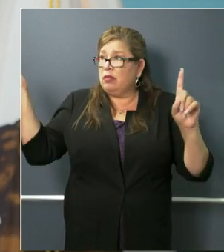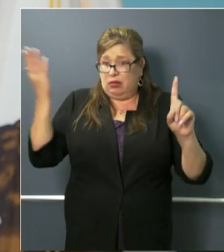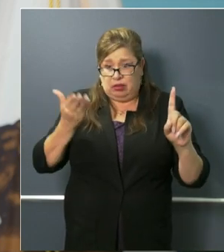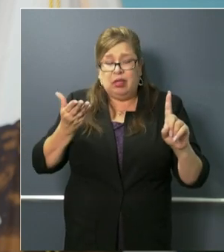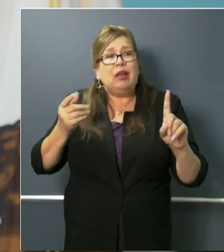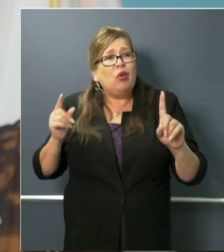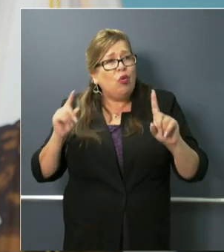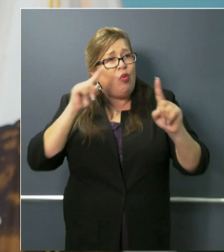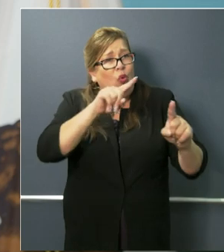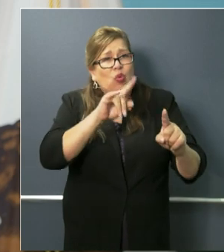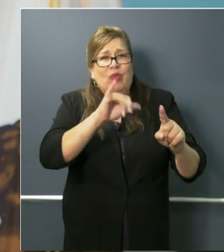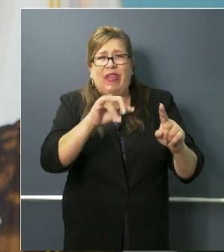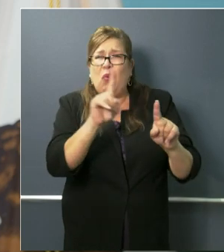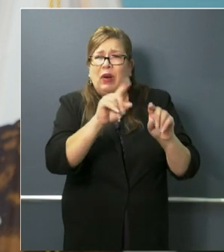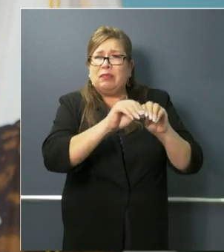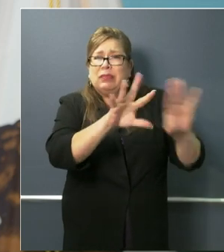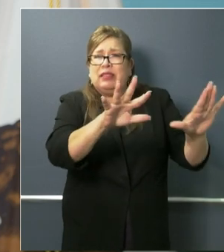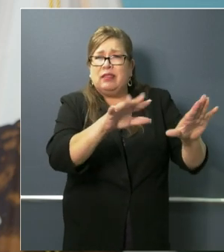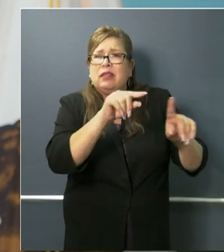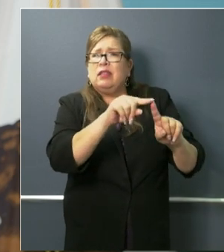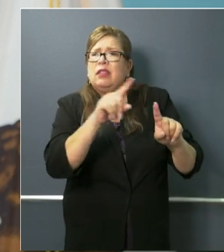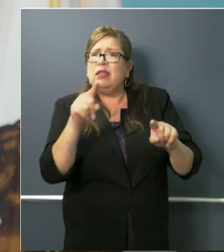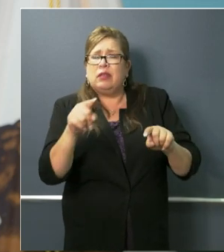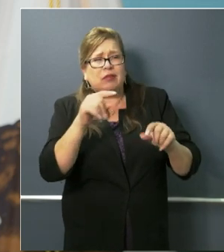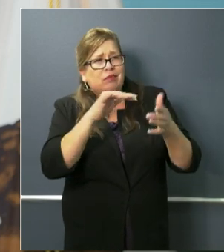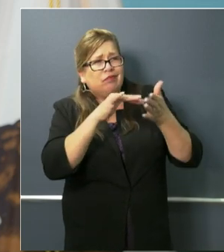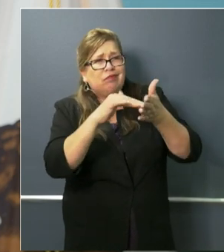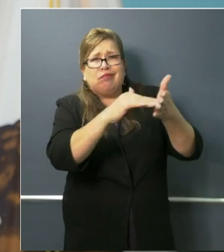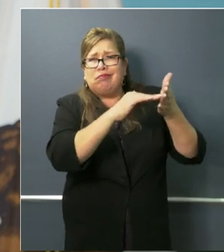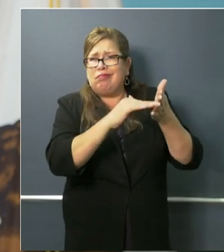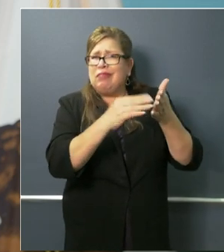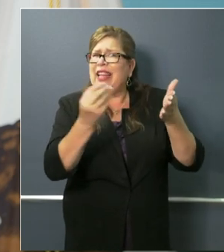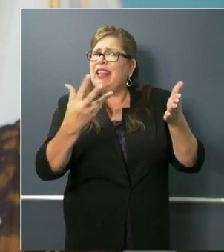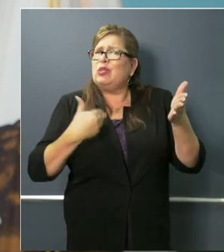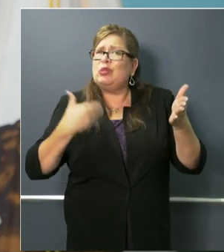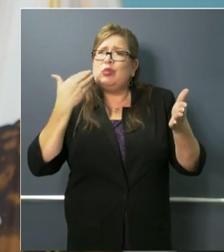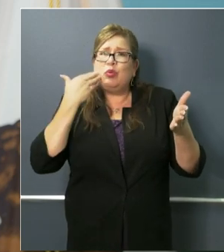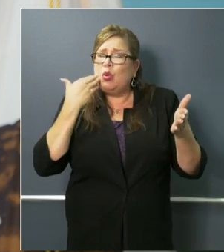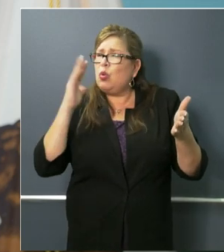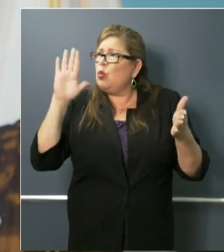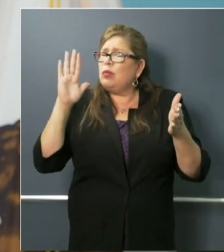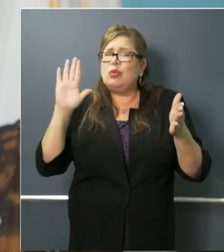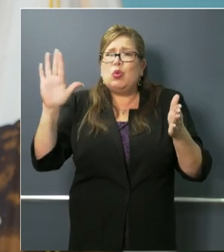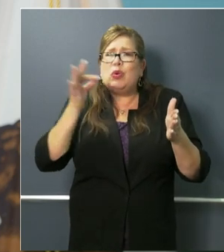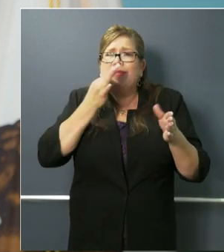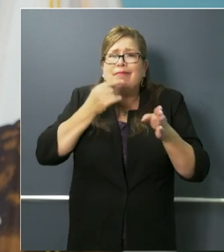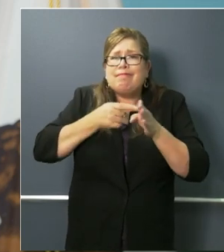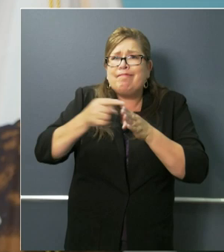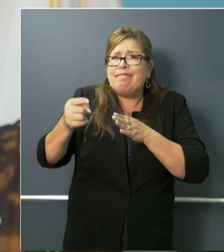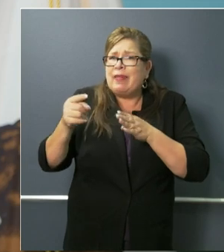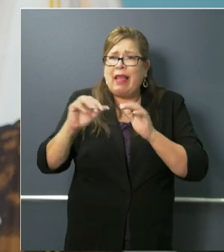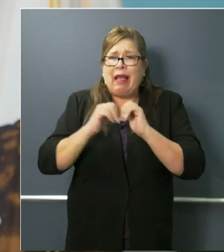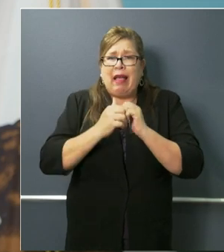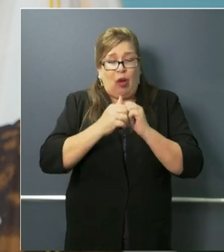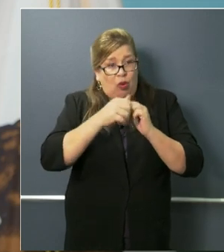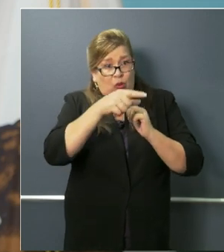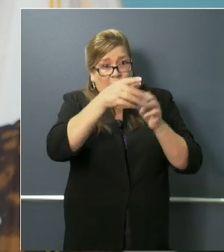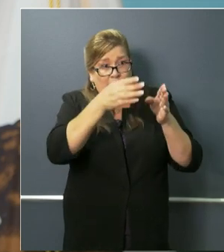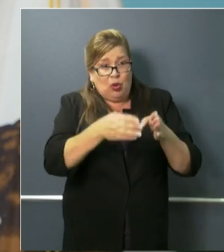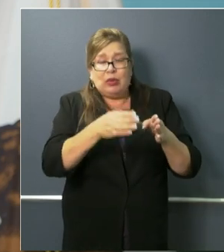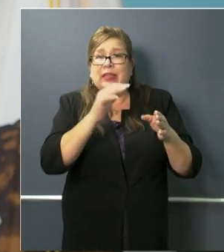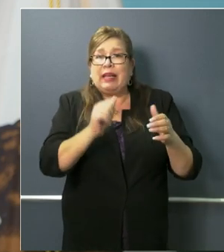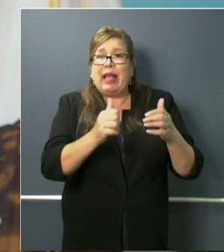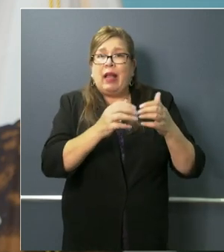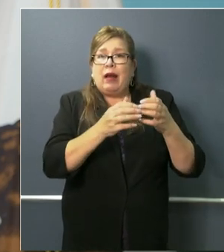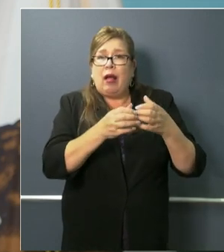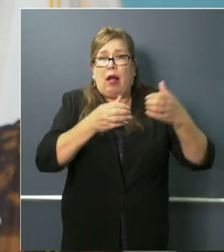them to these hot spots providing technical expertise and providing the resources to help isolate individuals from these